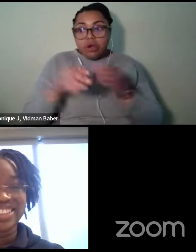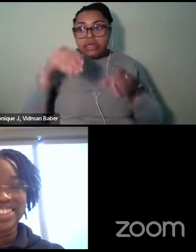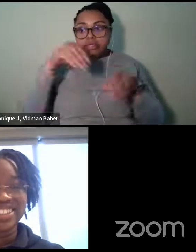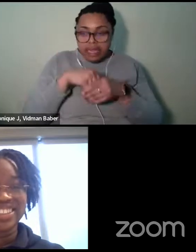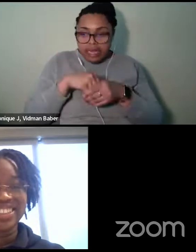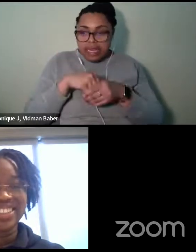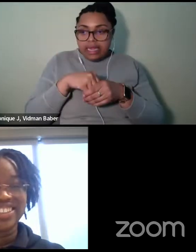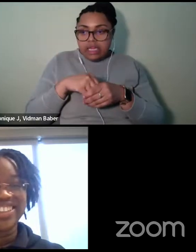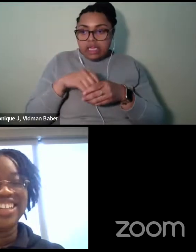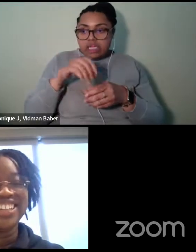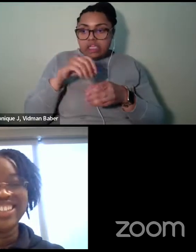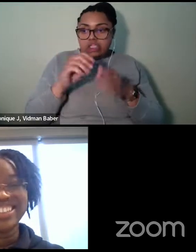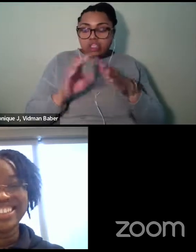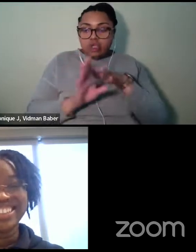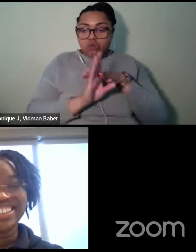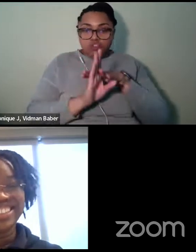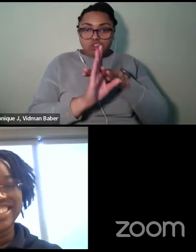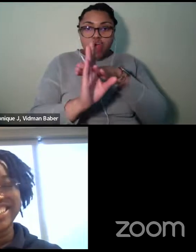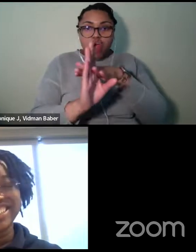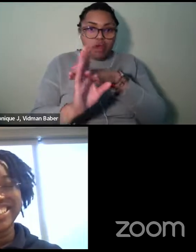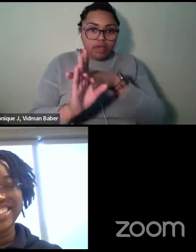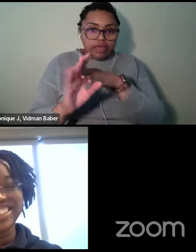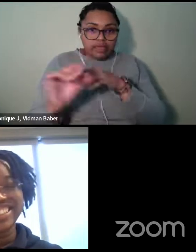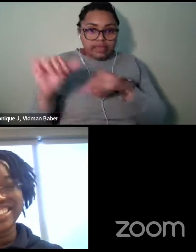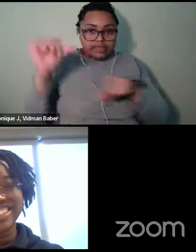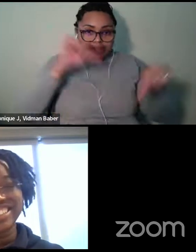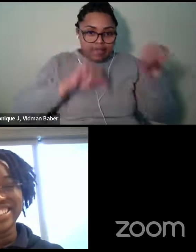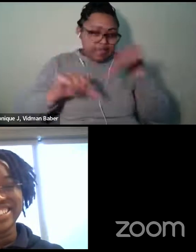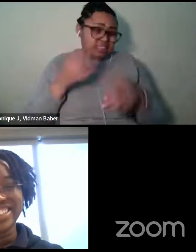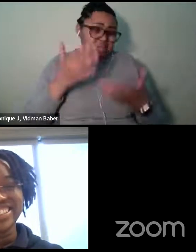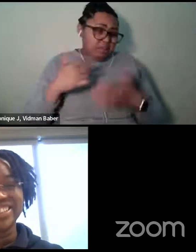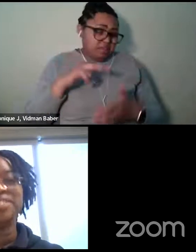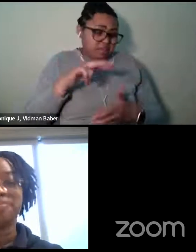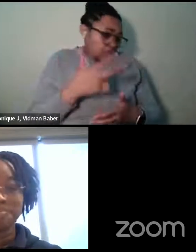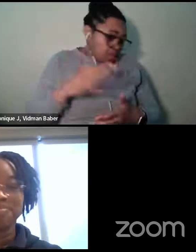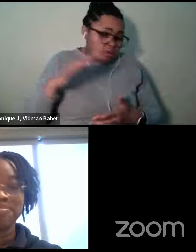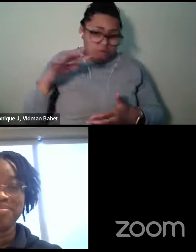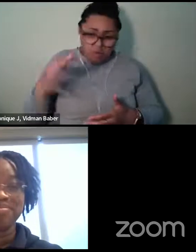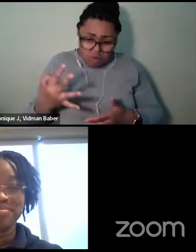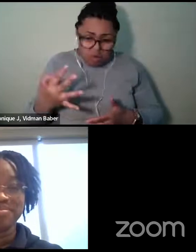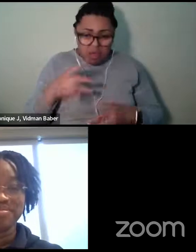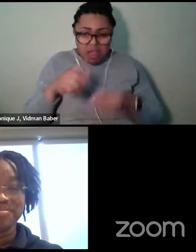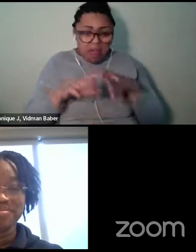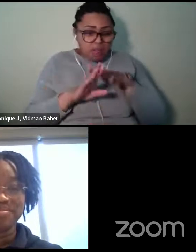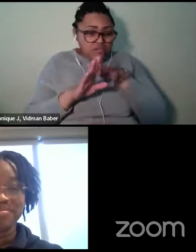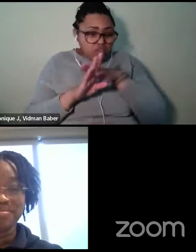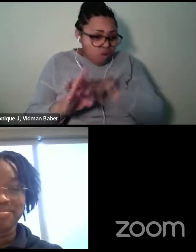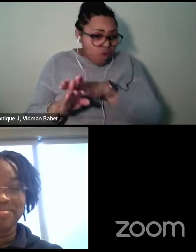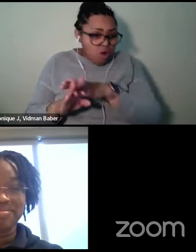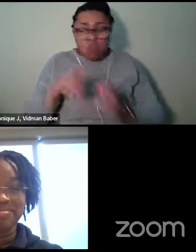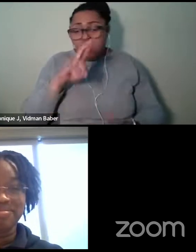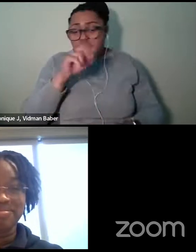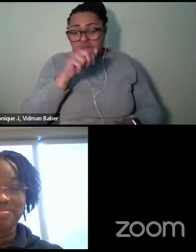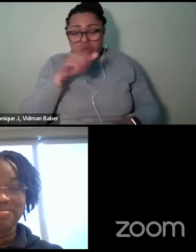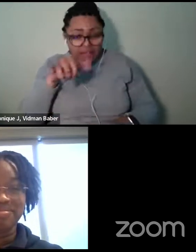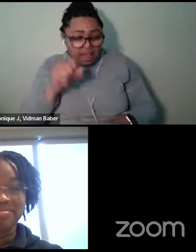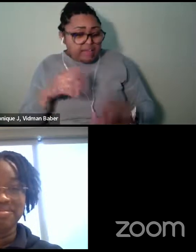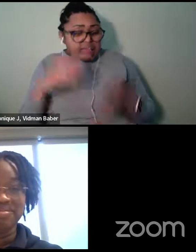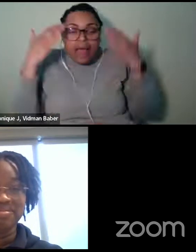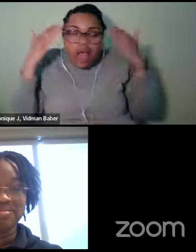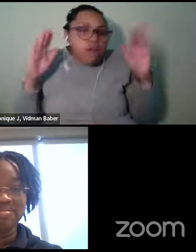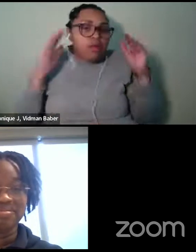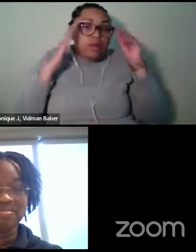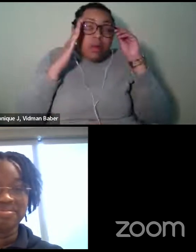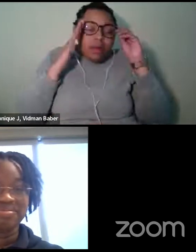do a third one and maybe a third or maybe a fourth one about sharks. You know, I might do one about rays. I don't know, but, uh,